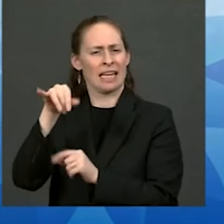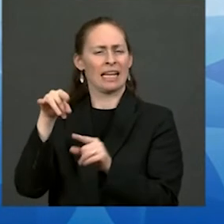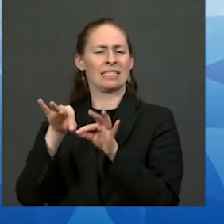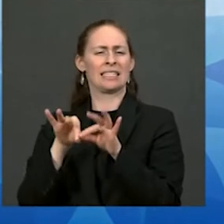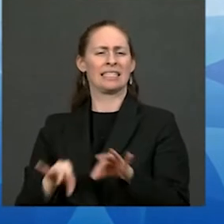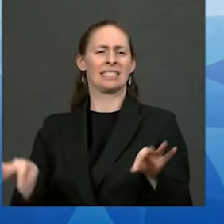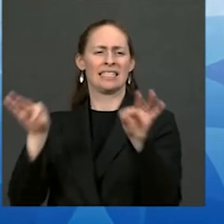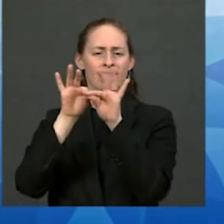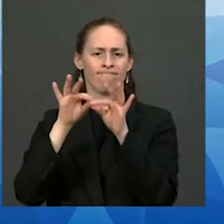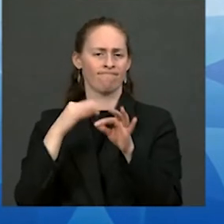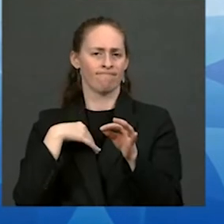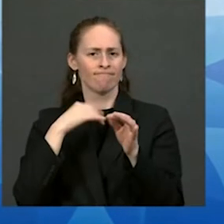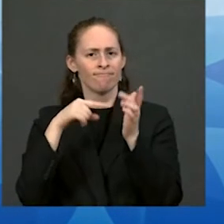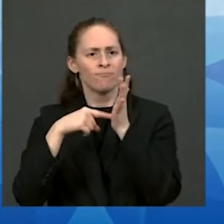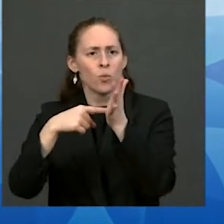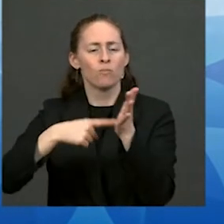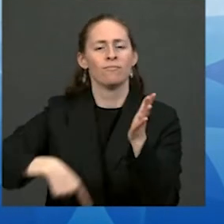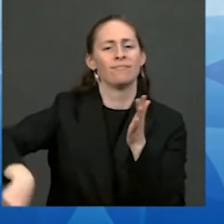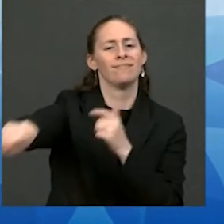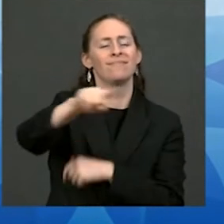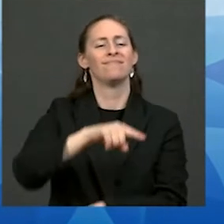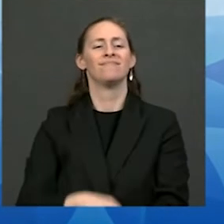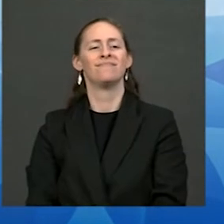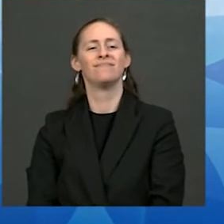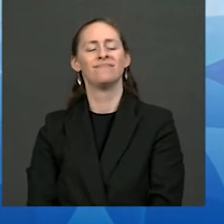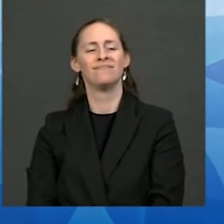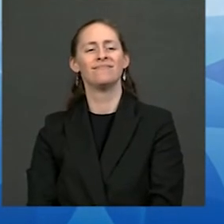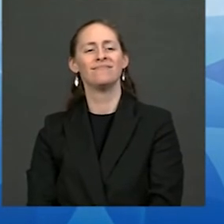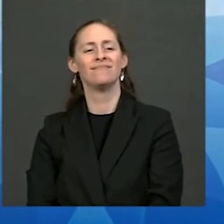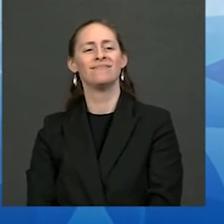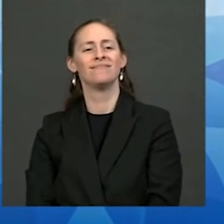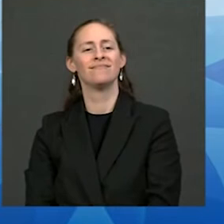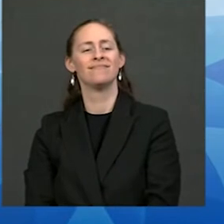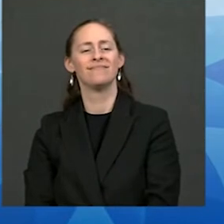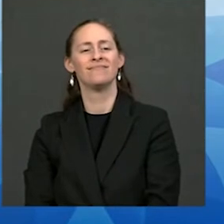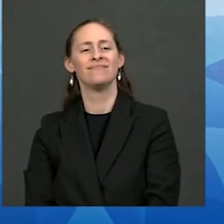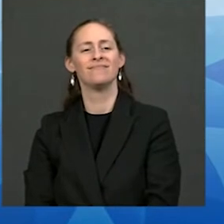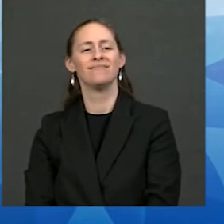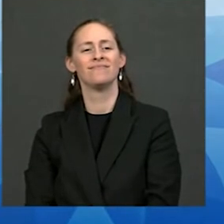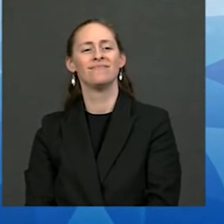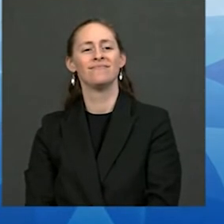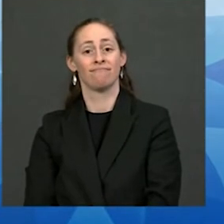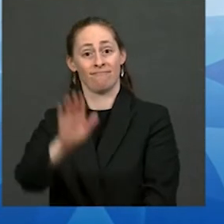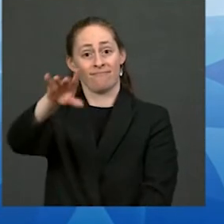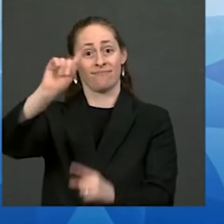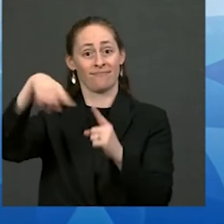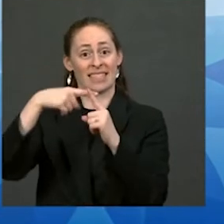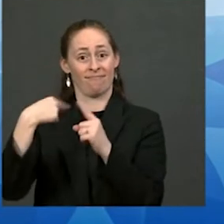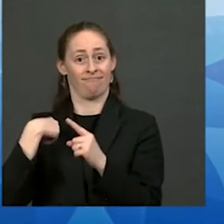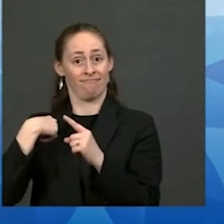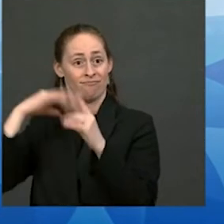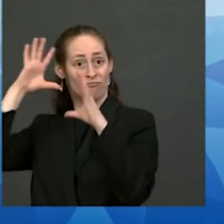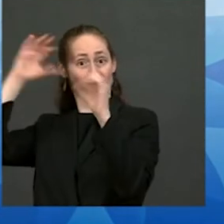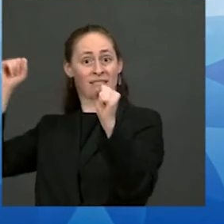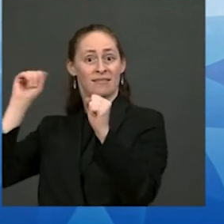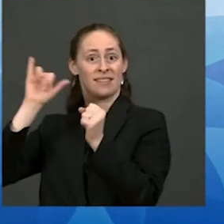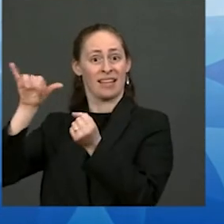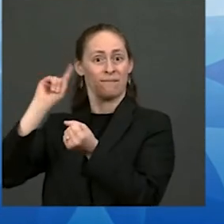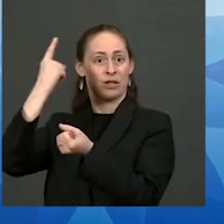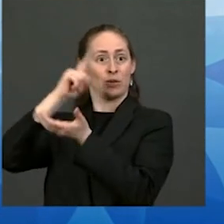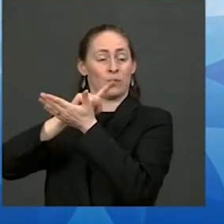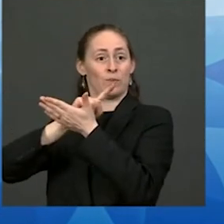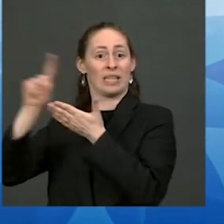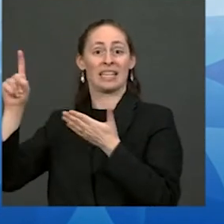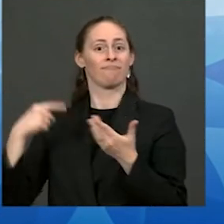and to issue a memorandum my first week in office instructing my entire administration to engage in